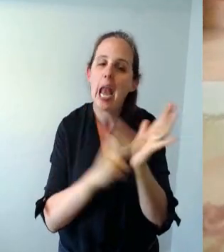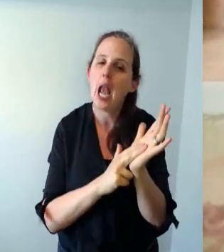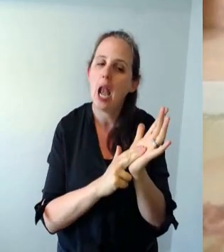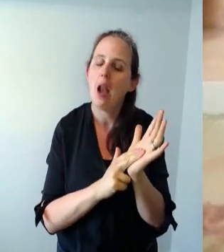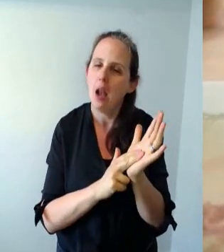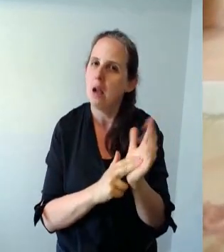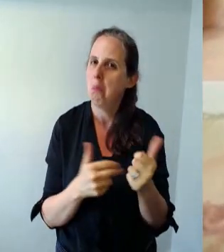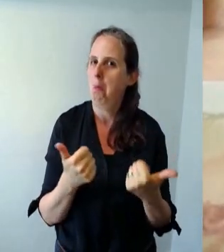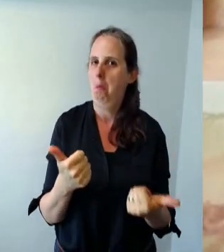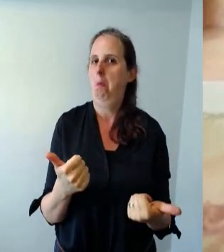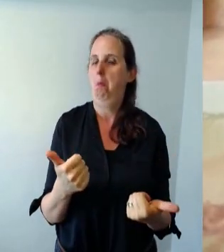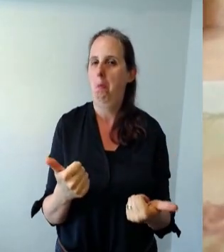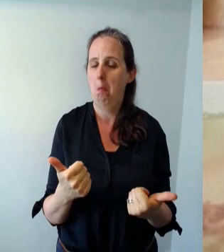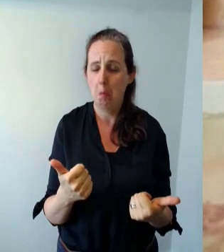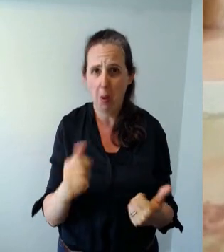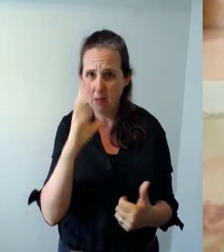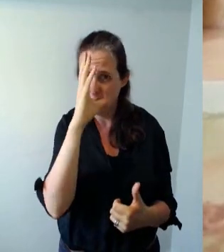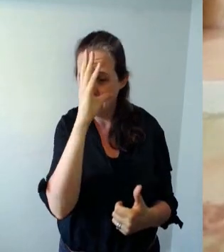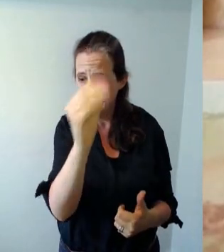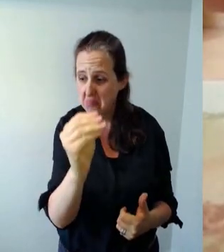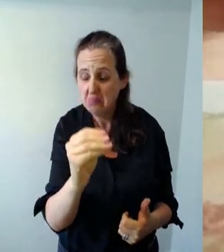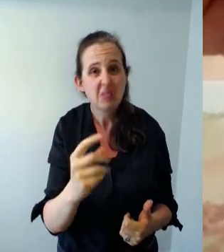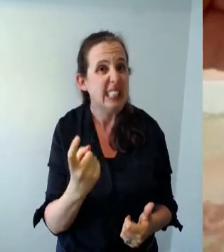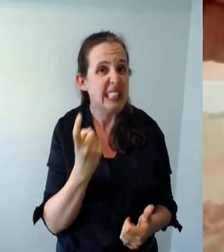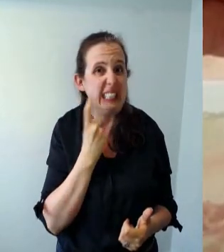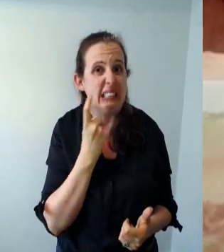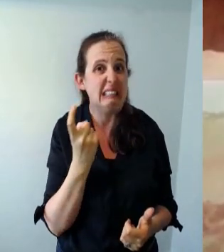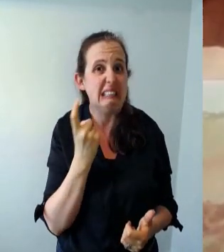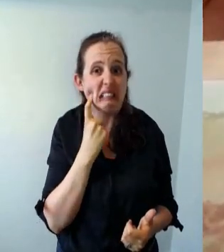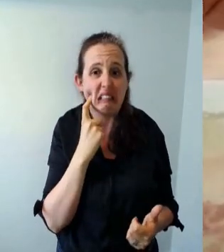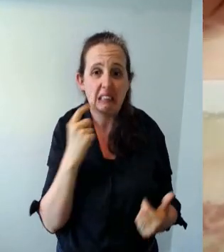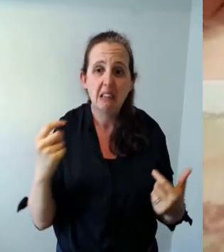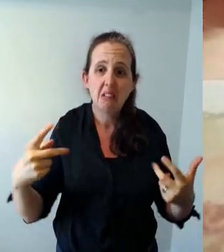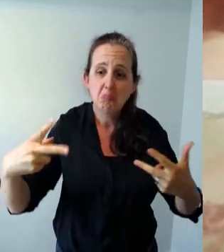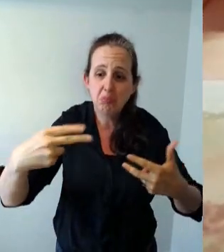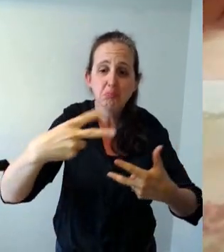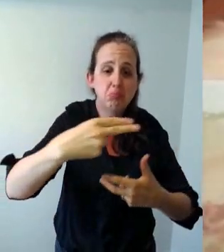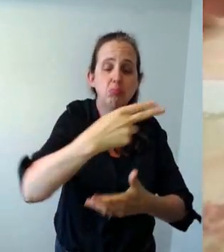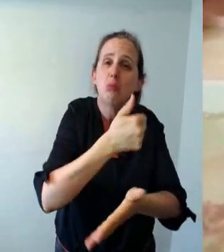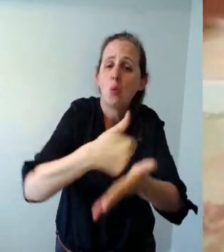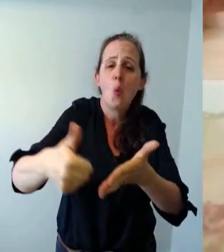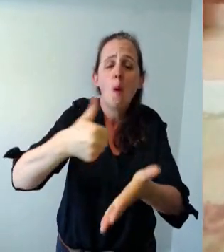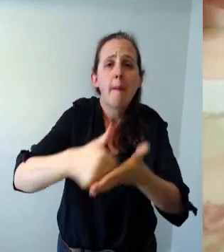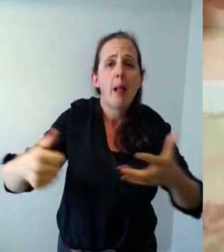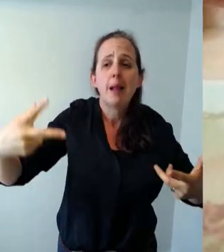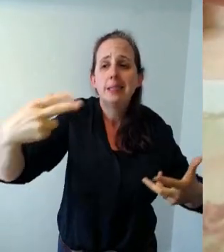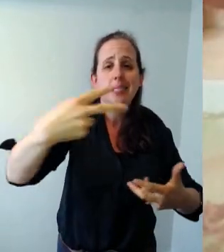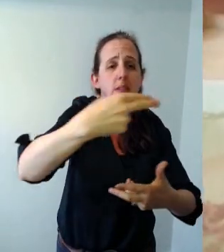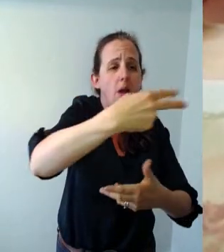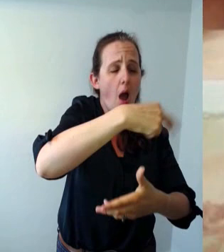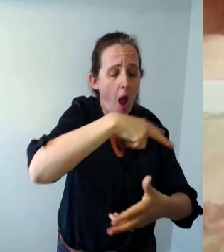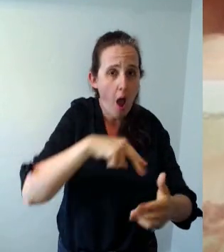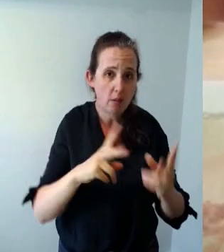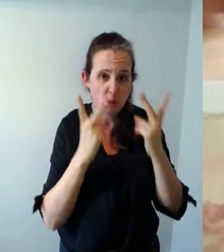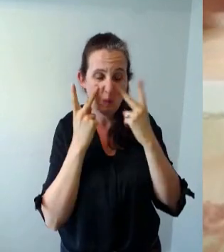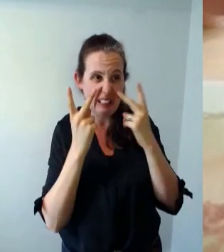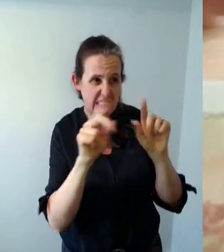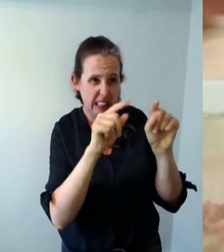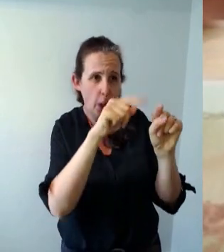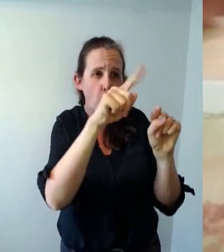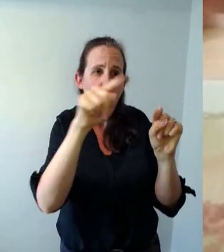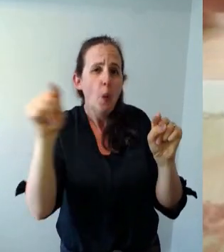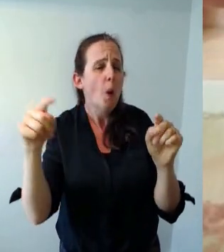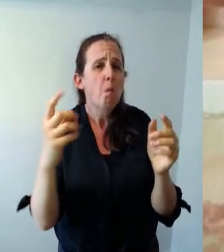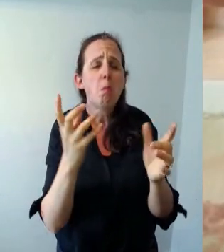it's quite easy to cut with normal scissors um this edge is not too sharp